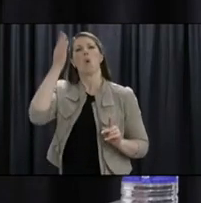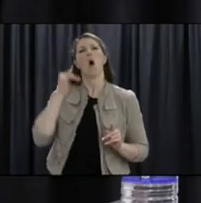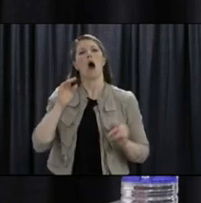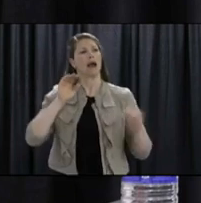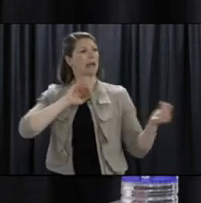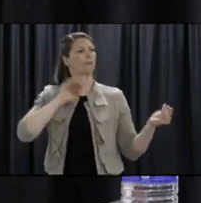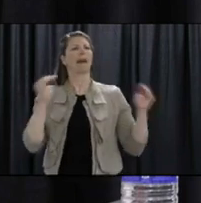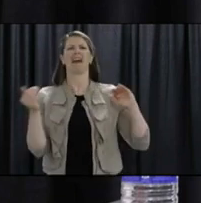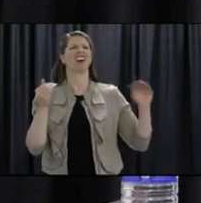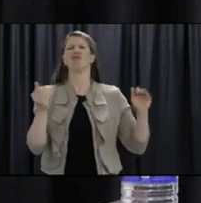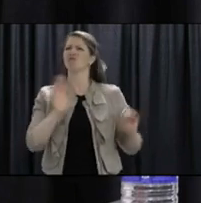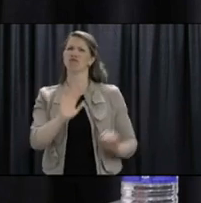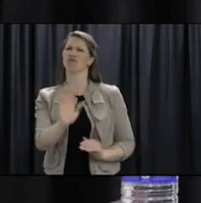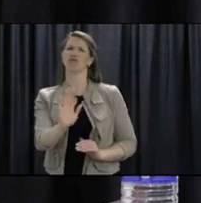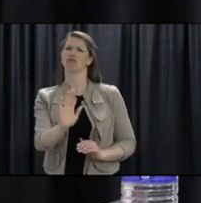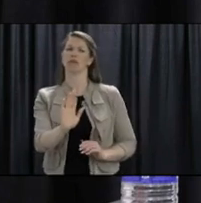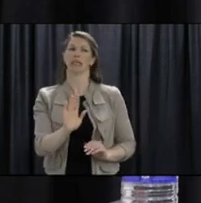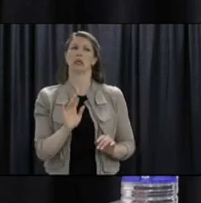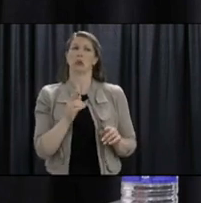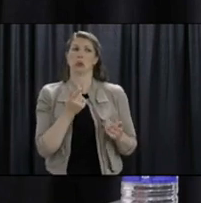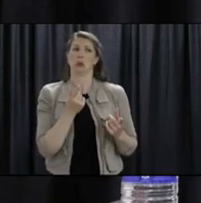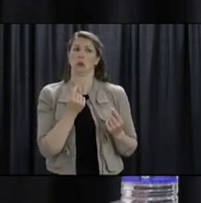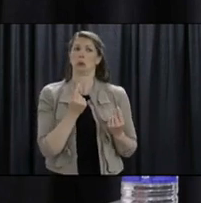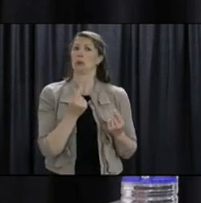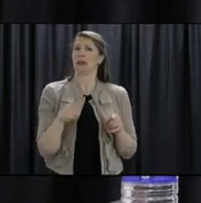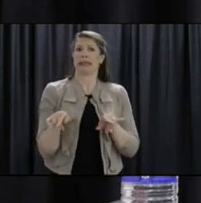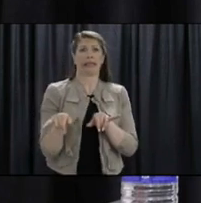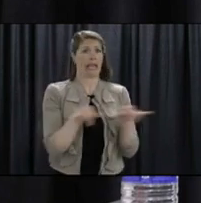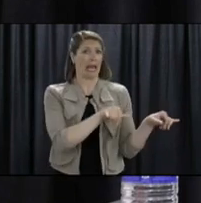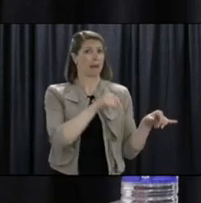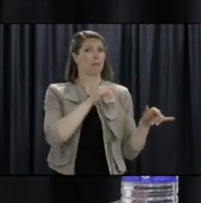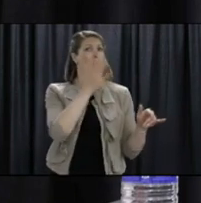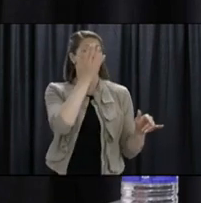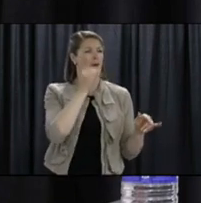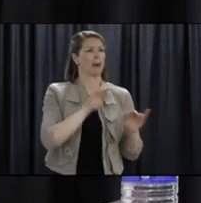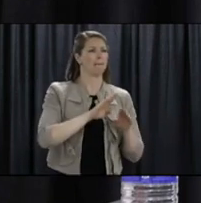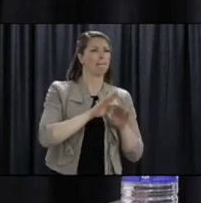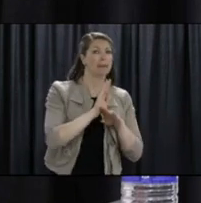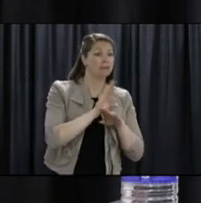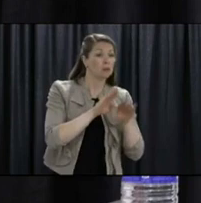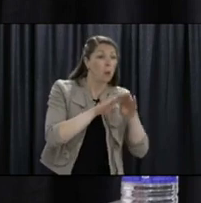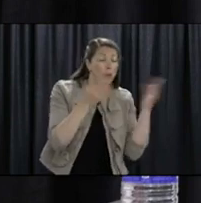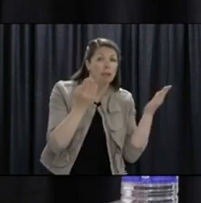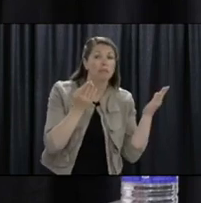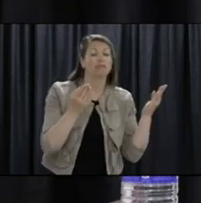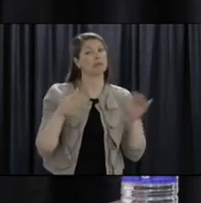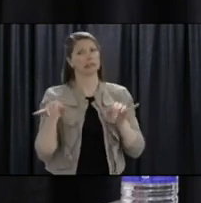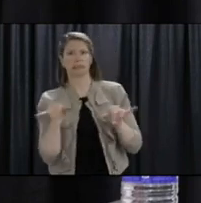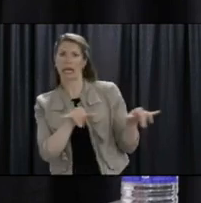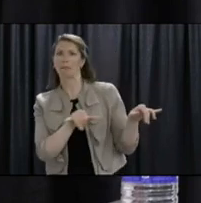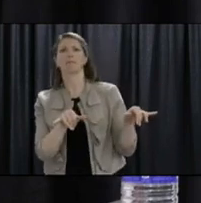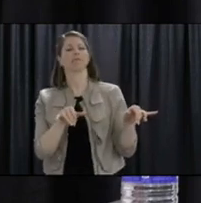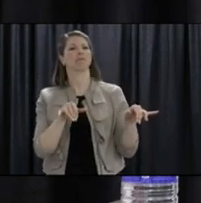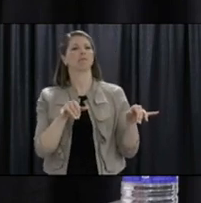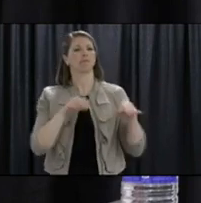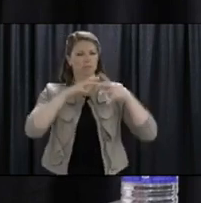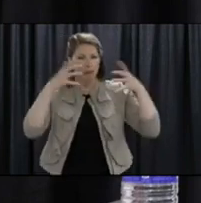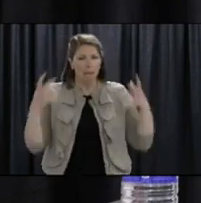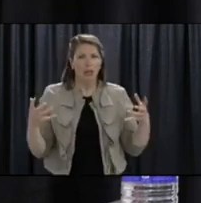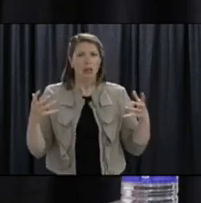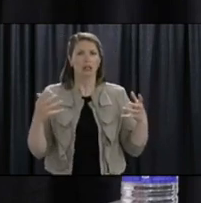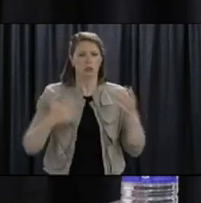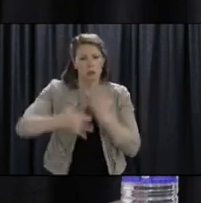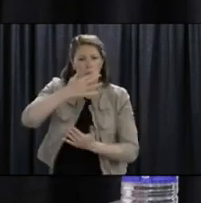basically ending up in the same place. Um, but, uh, this is about, you know, for the most part grownups making